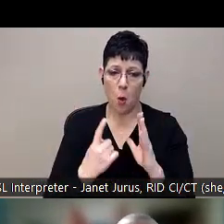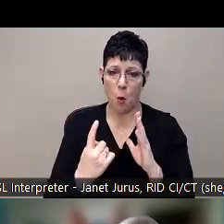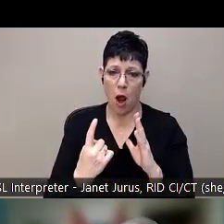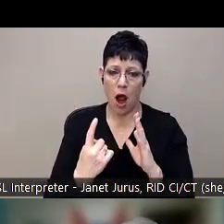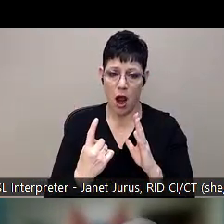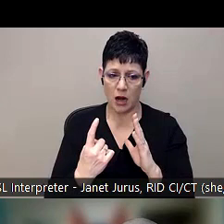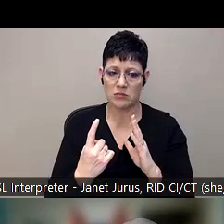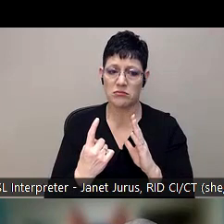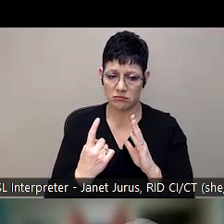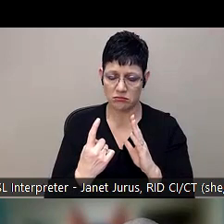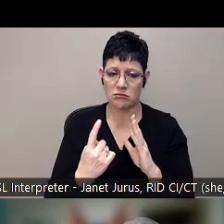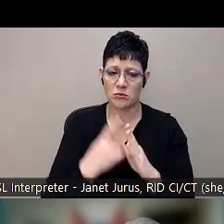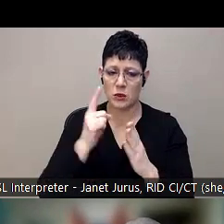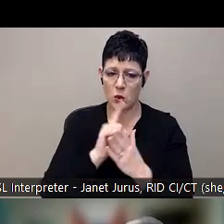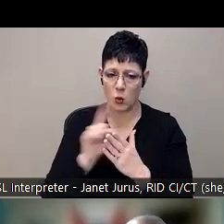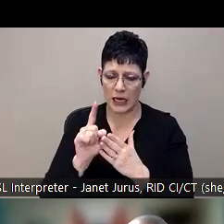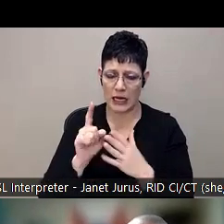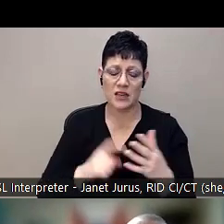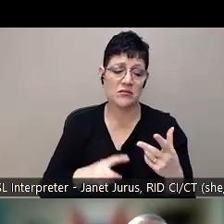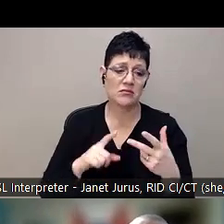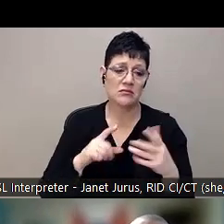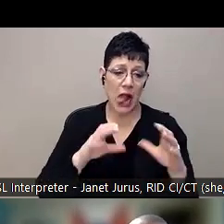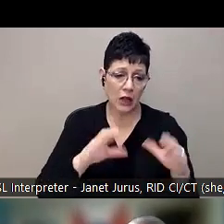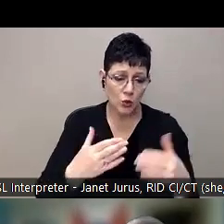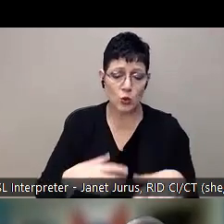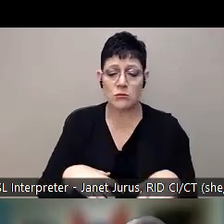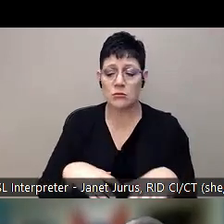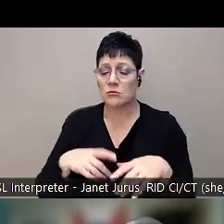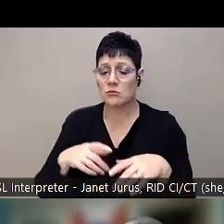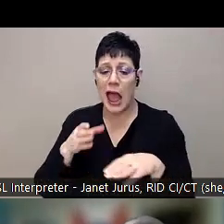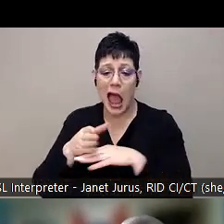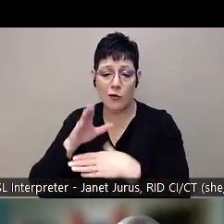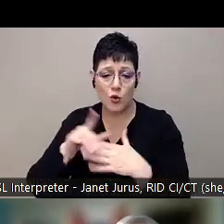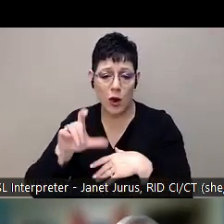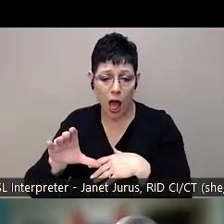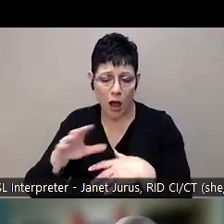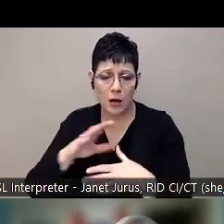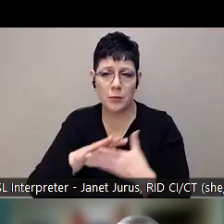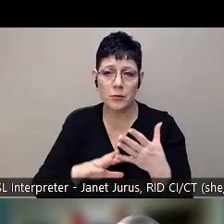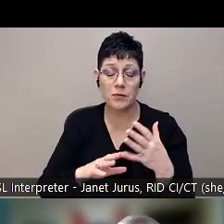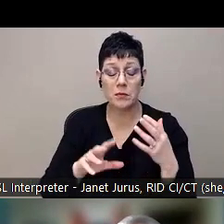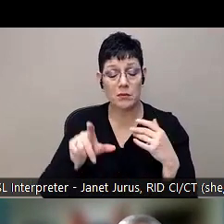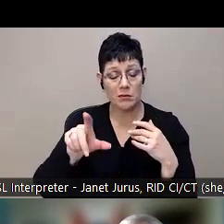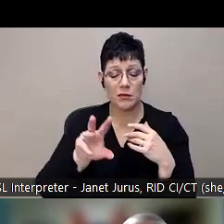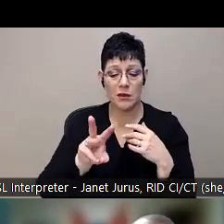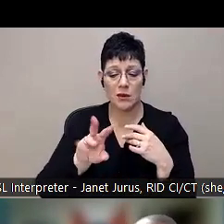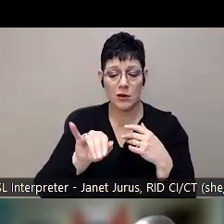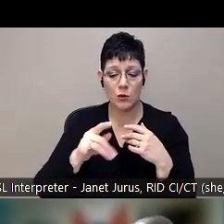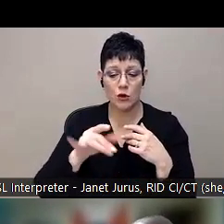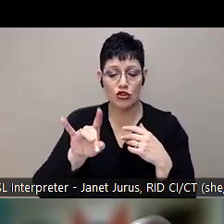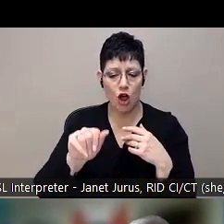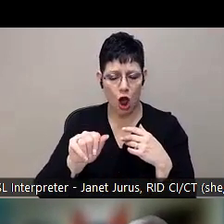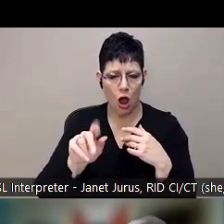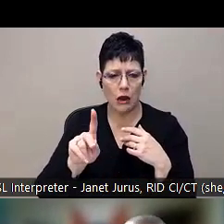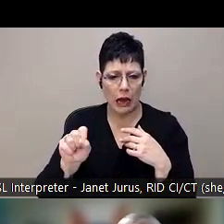after school clubs, and those kinds of things. In Wichita, 79% of our public school